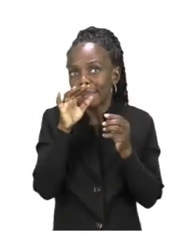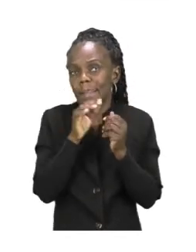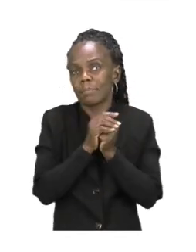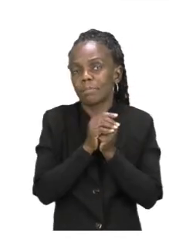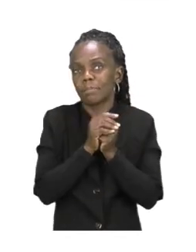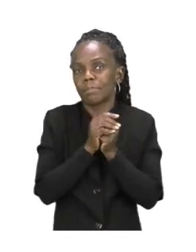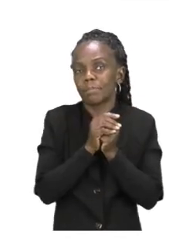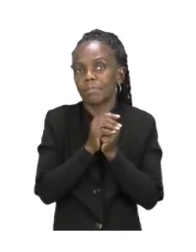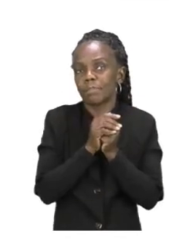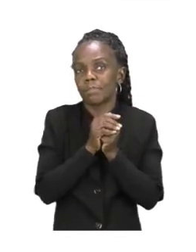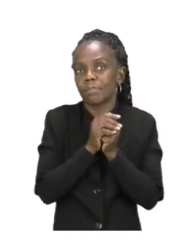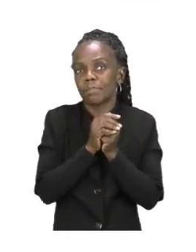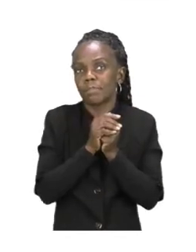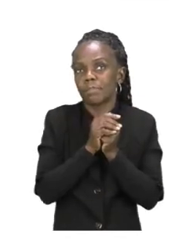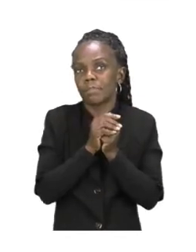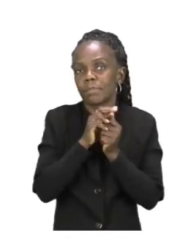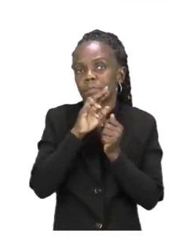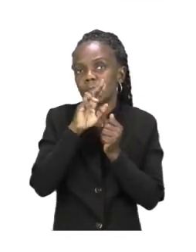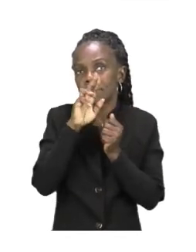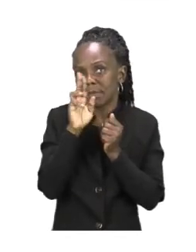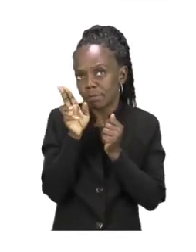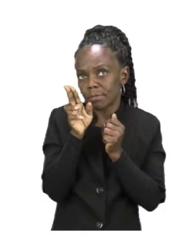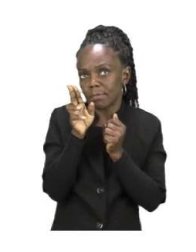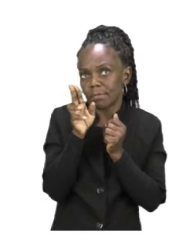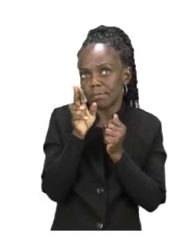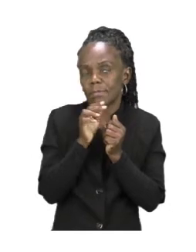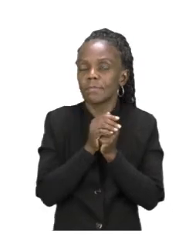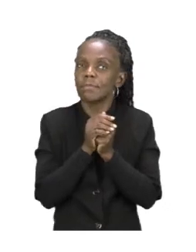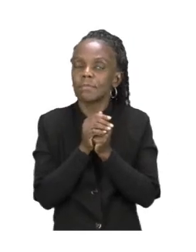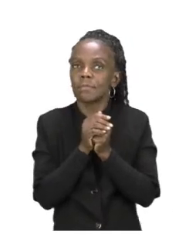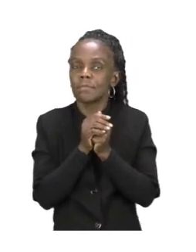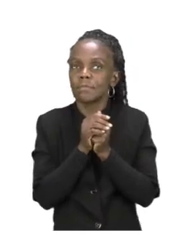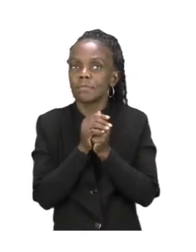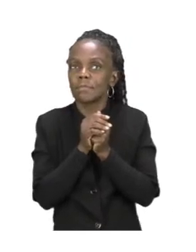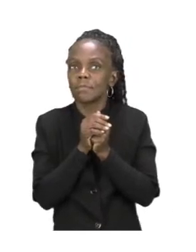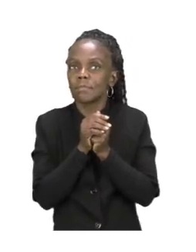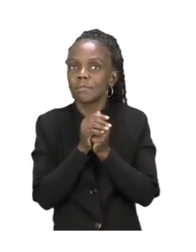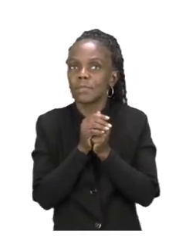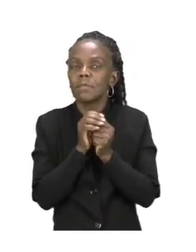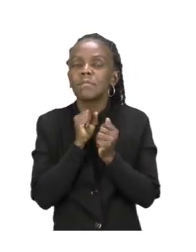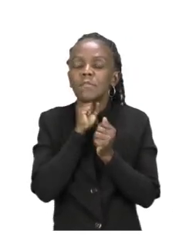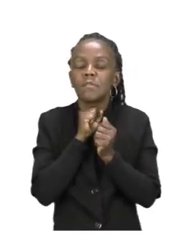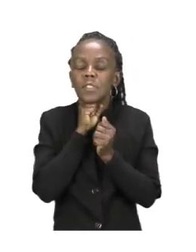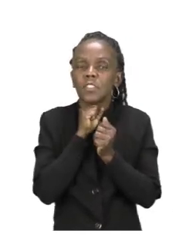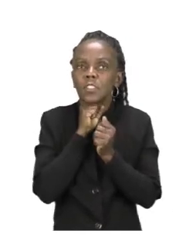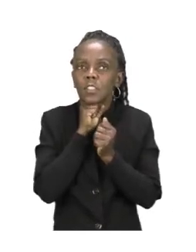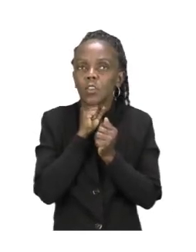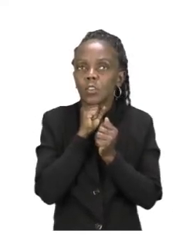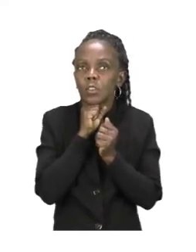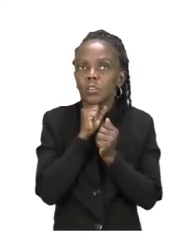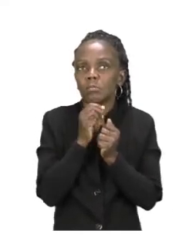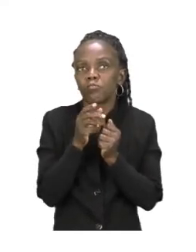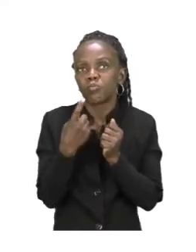makes is H. Everyone let's say H. Everyone